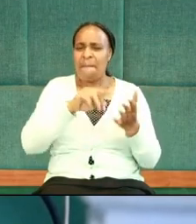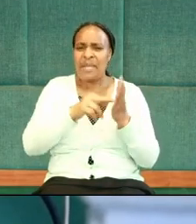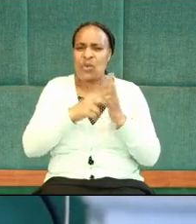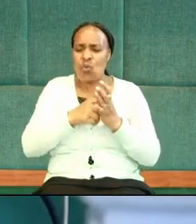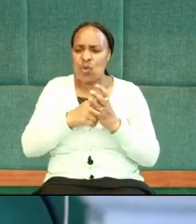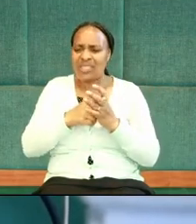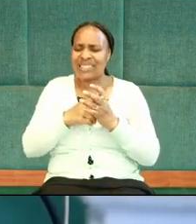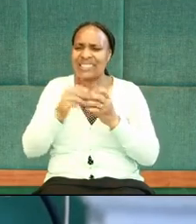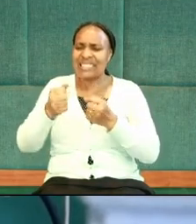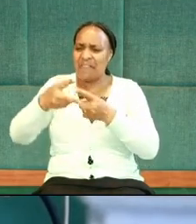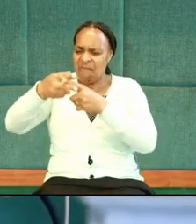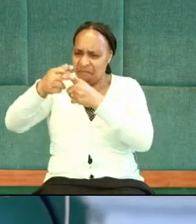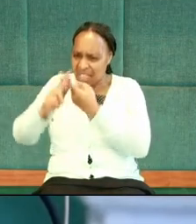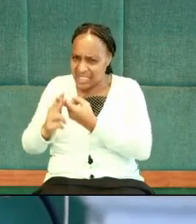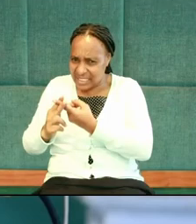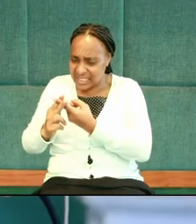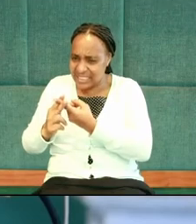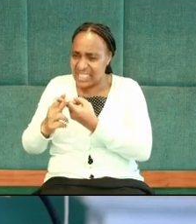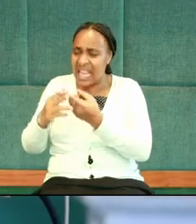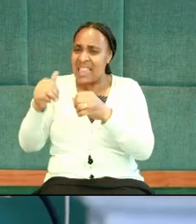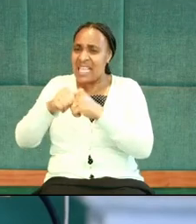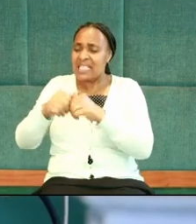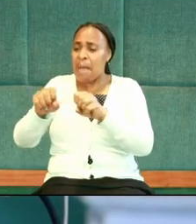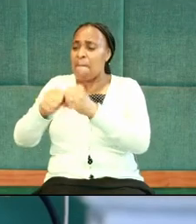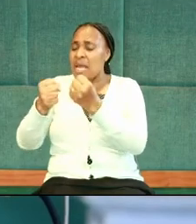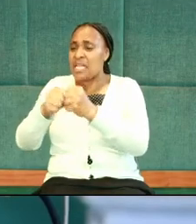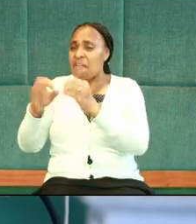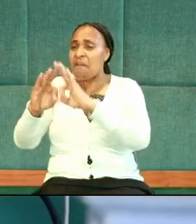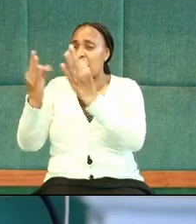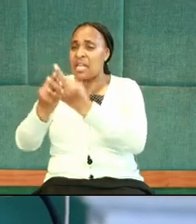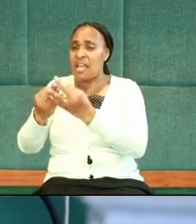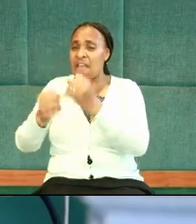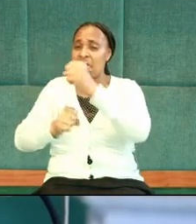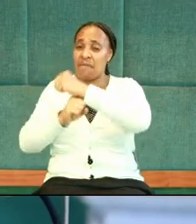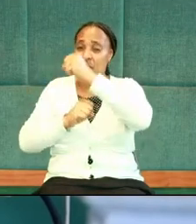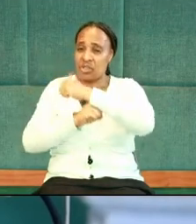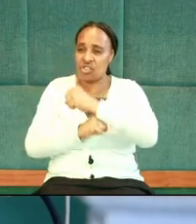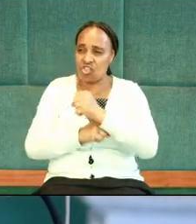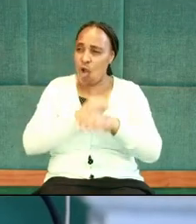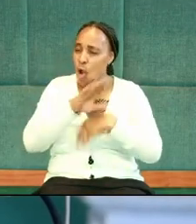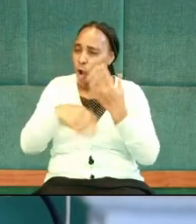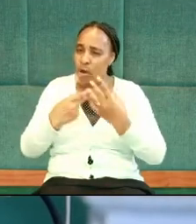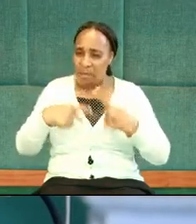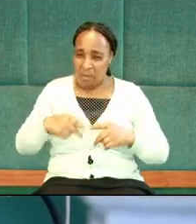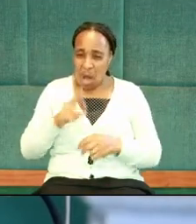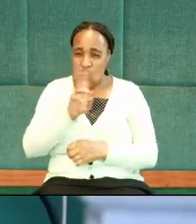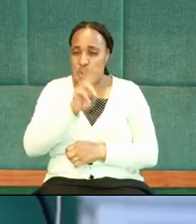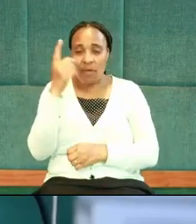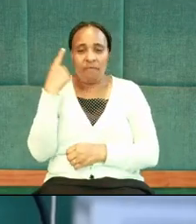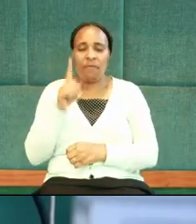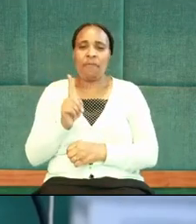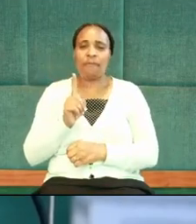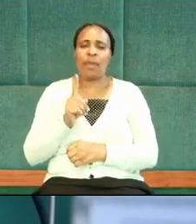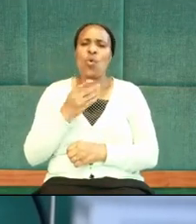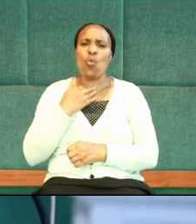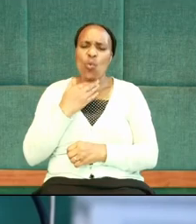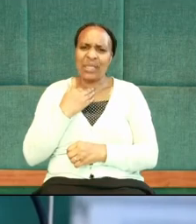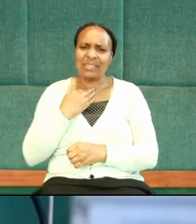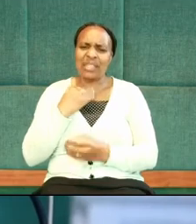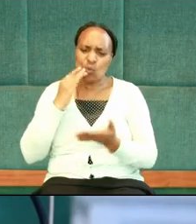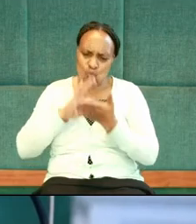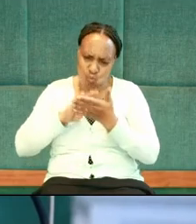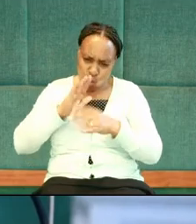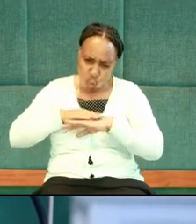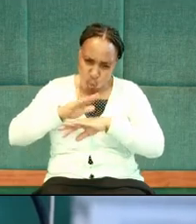flawed family foundations. All the young people are looking for, they want the right spouse,